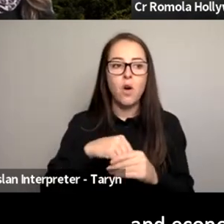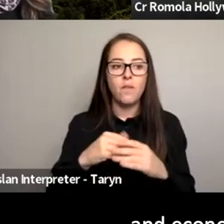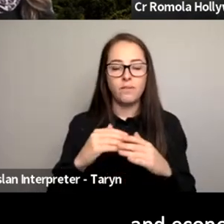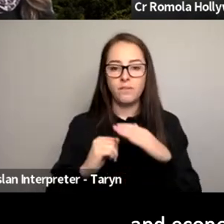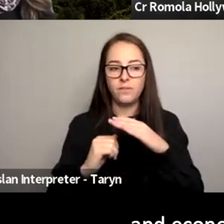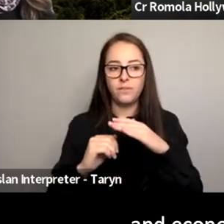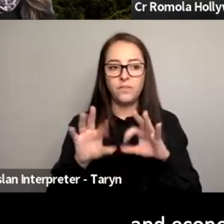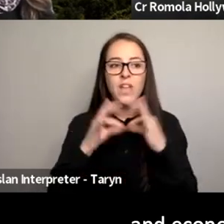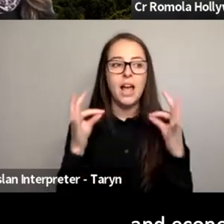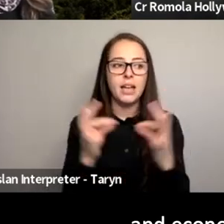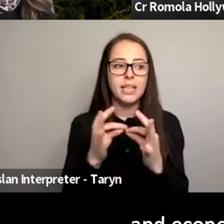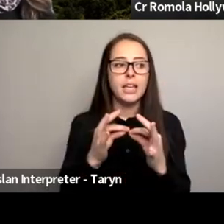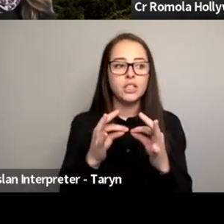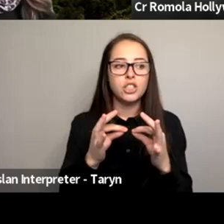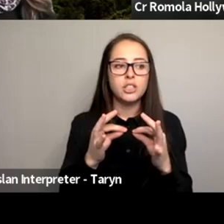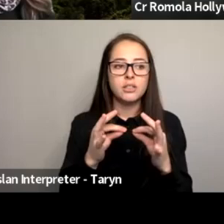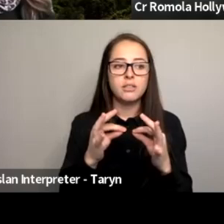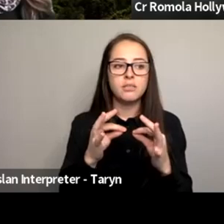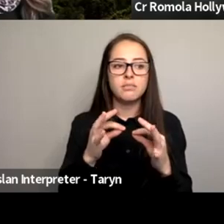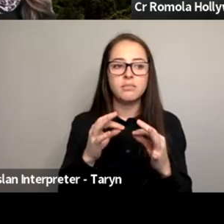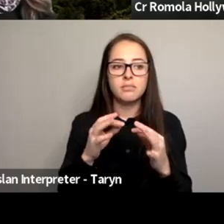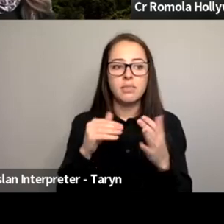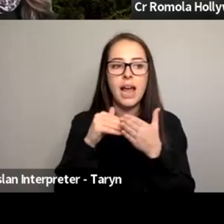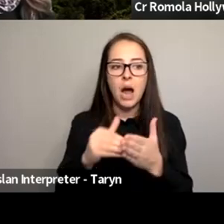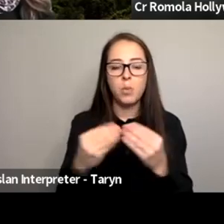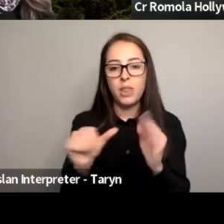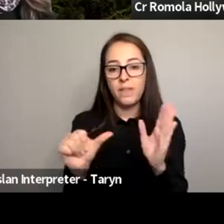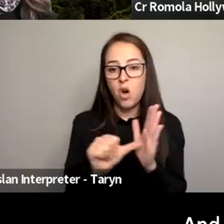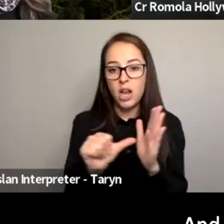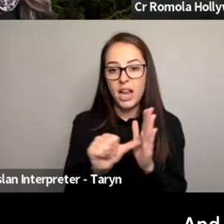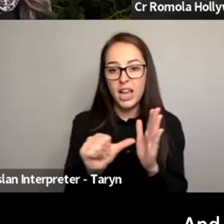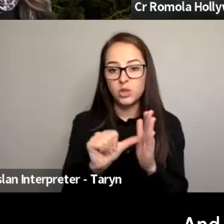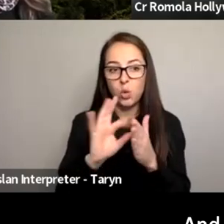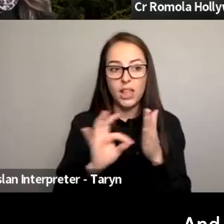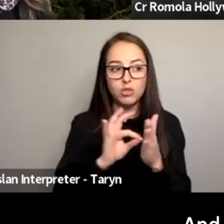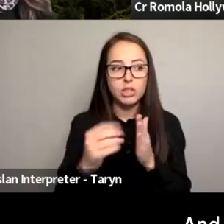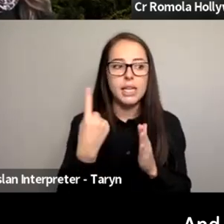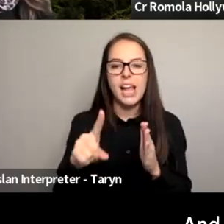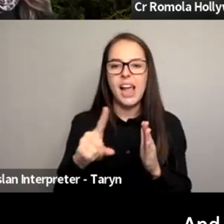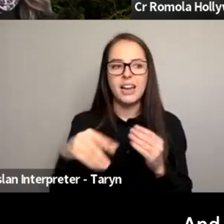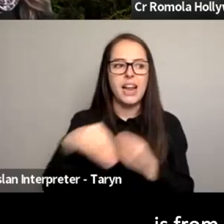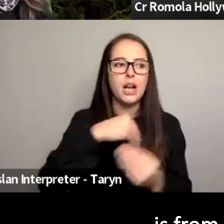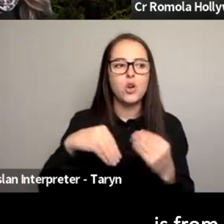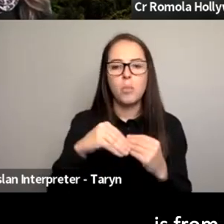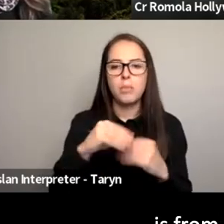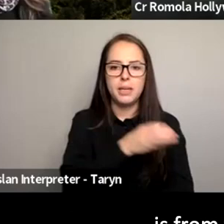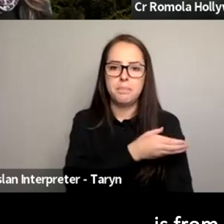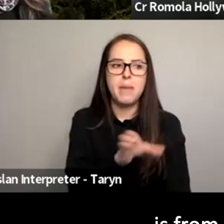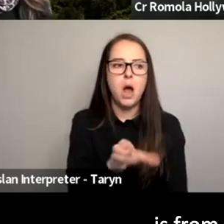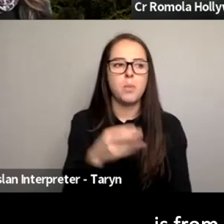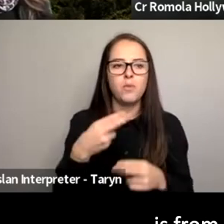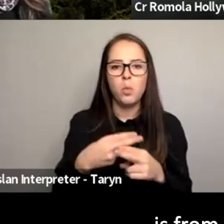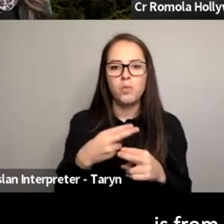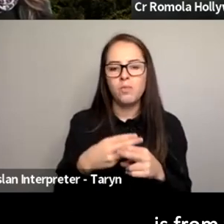fleeing abusive homes. Welcome, Arman. Thank you for being here today. And finally, Councillor Chantal Stone is from the city of